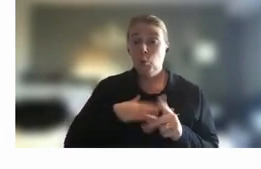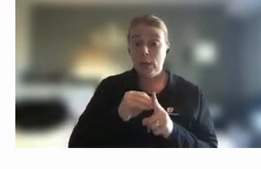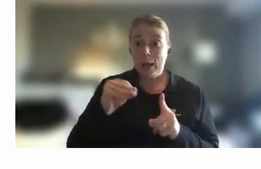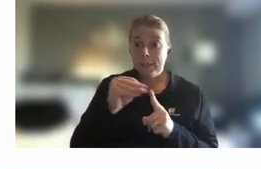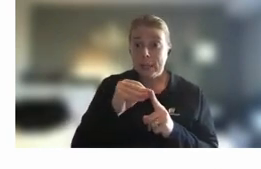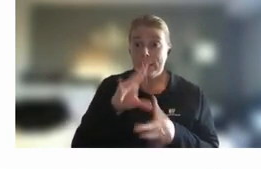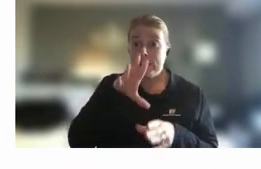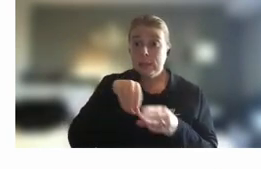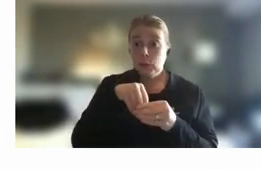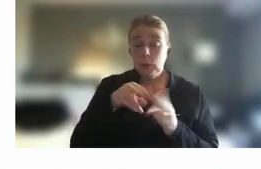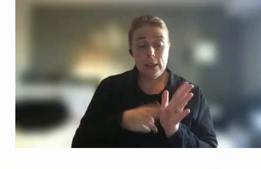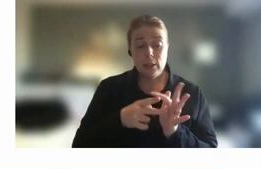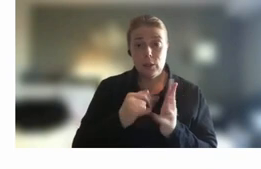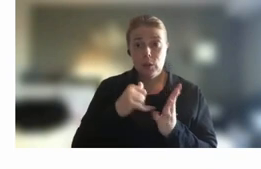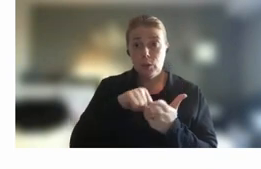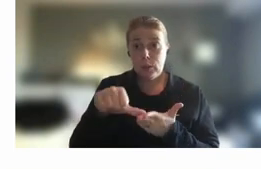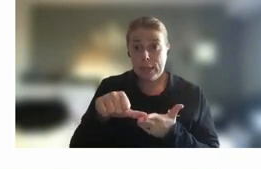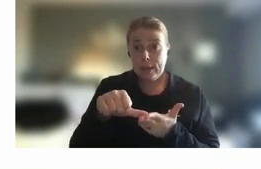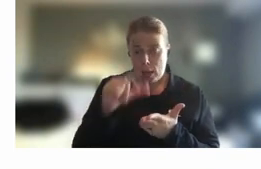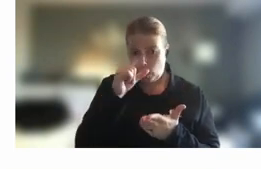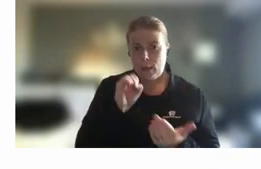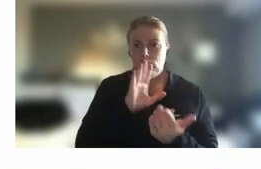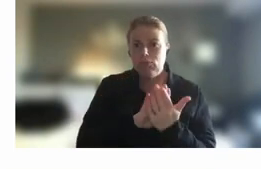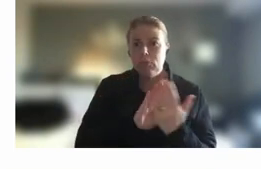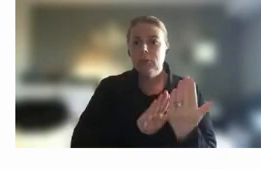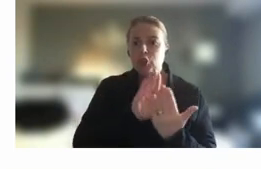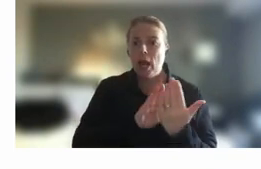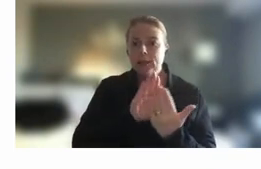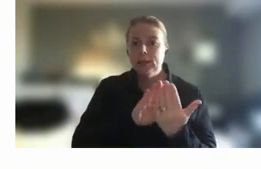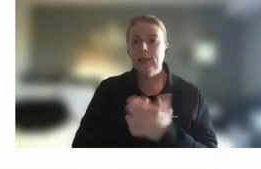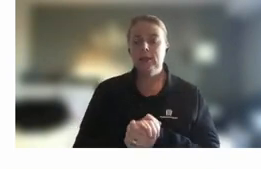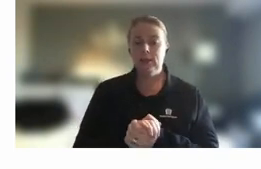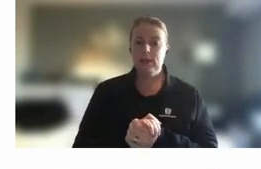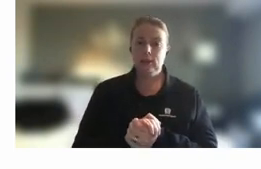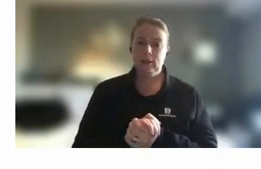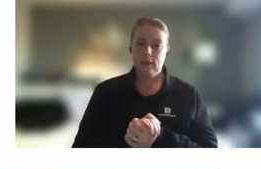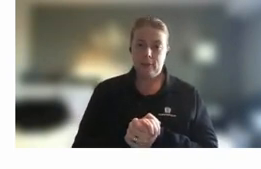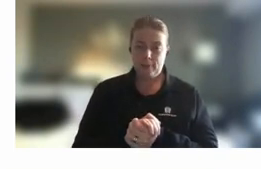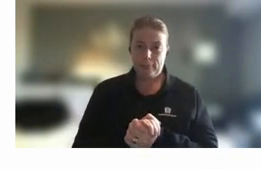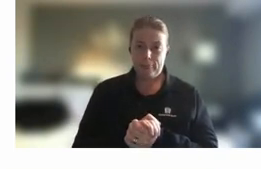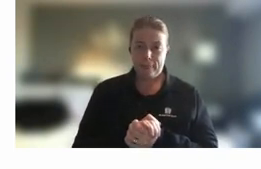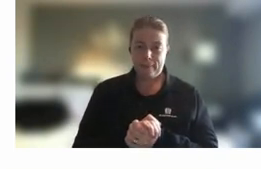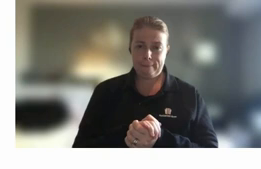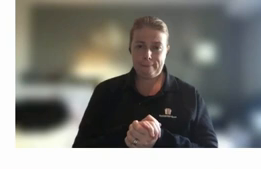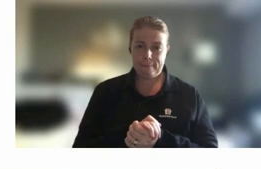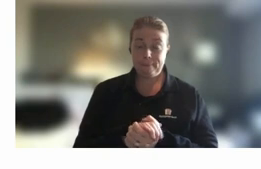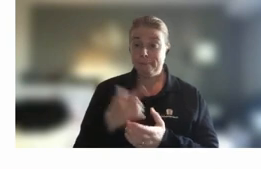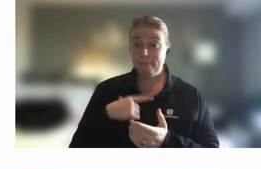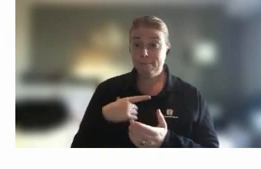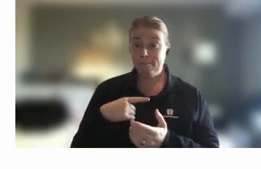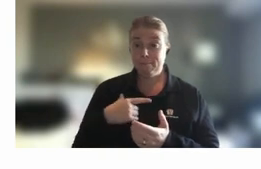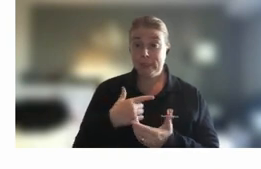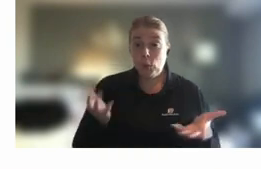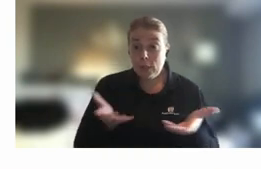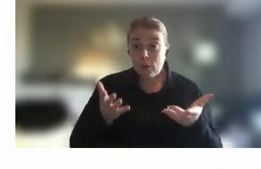that through the chat and subsequently to uh to this conversation uh because we're really encouraging input